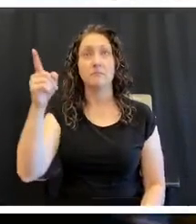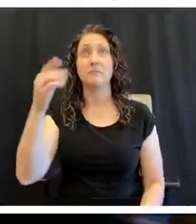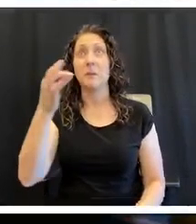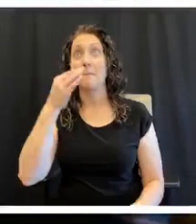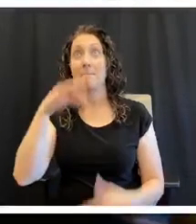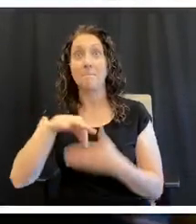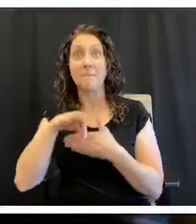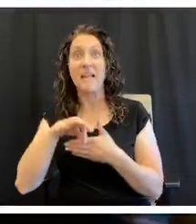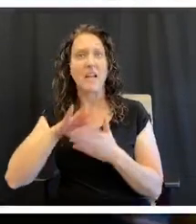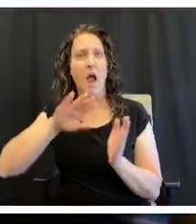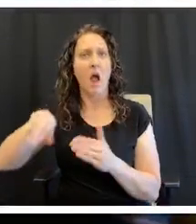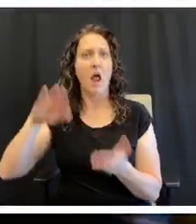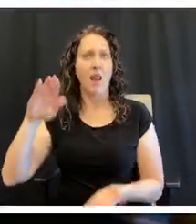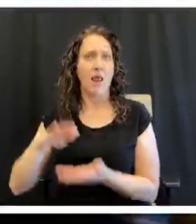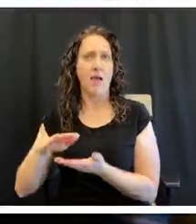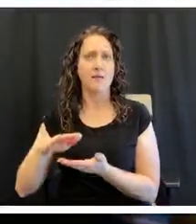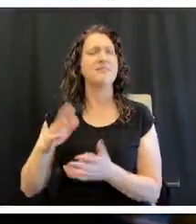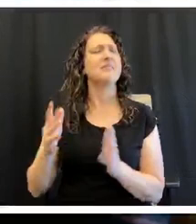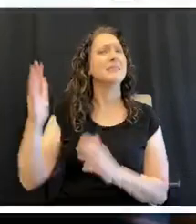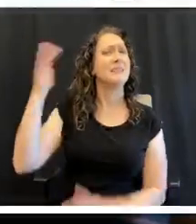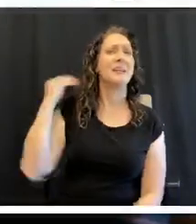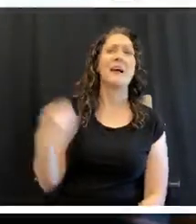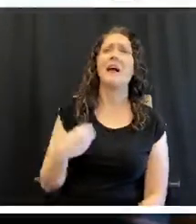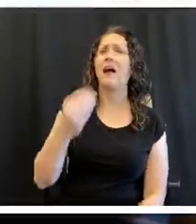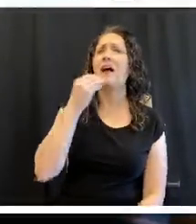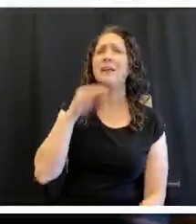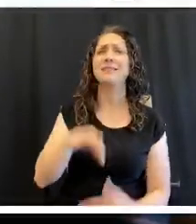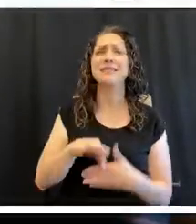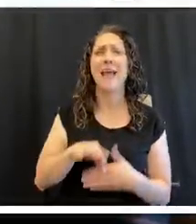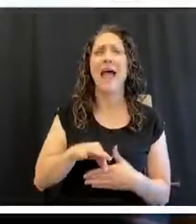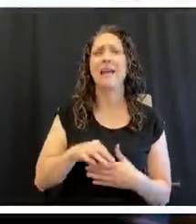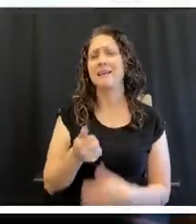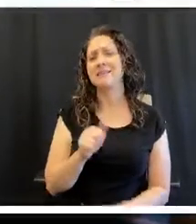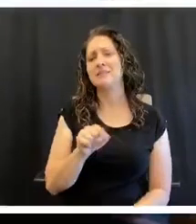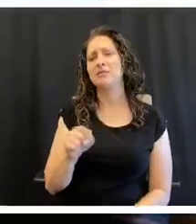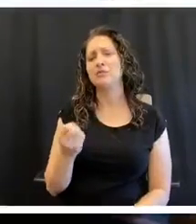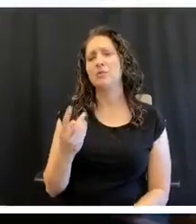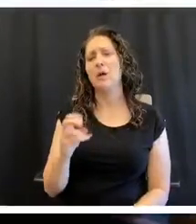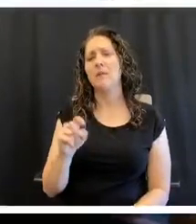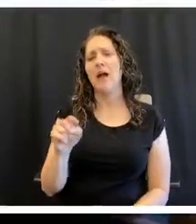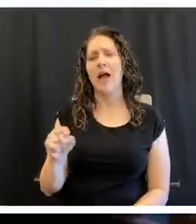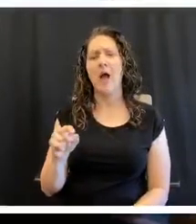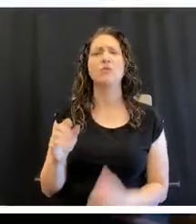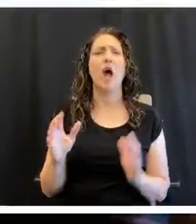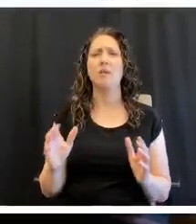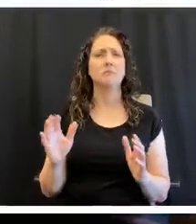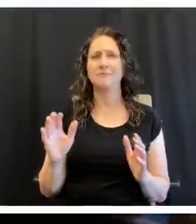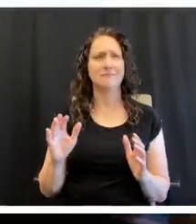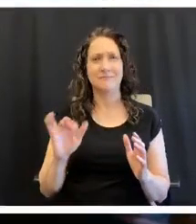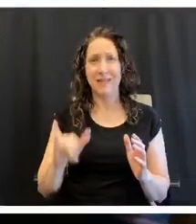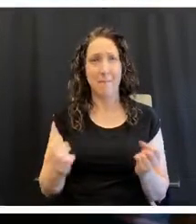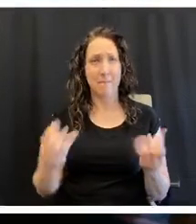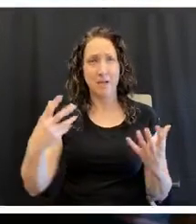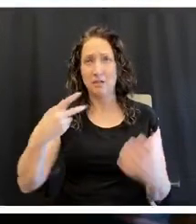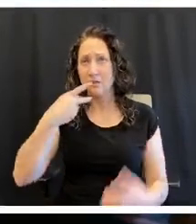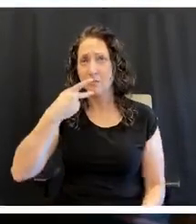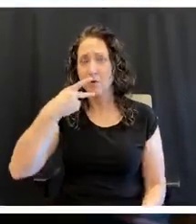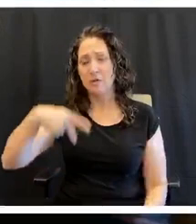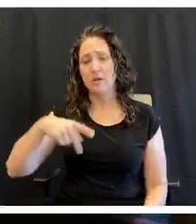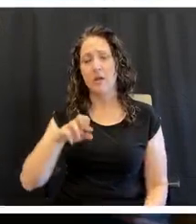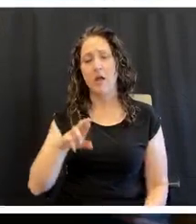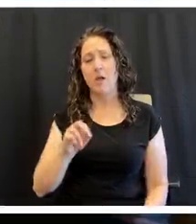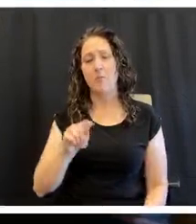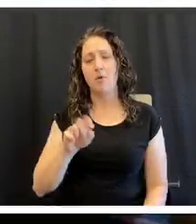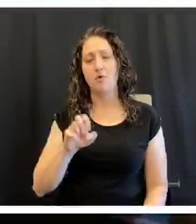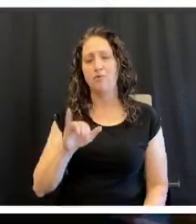to have a 10 or 12 ounce steak. And you don't need that much protein. You need about three ounces of protein. It